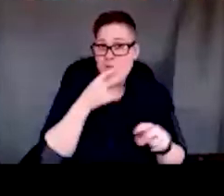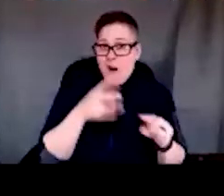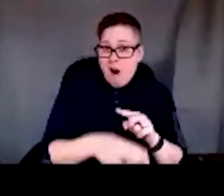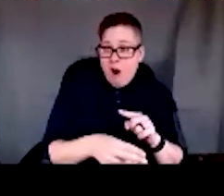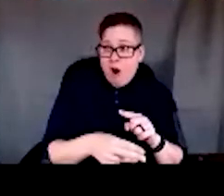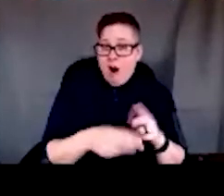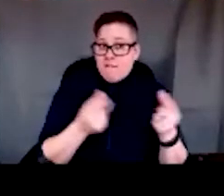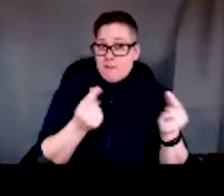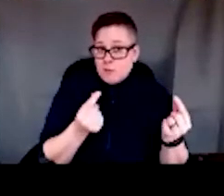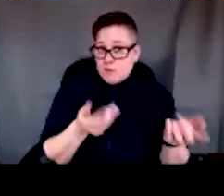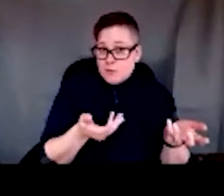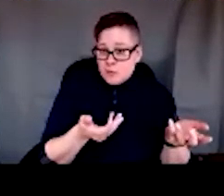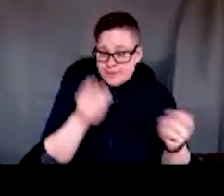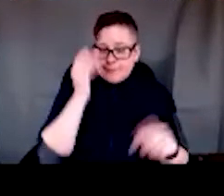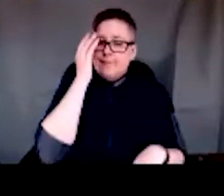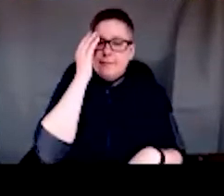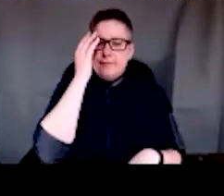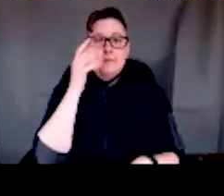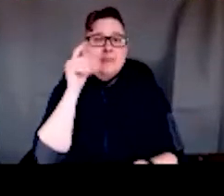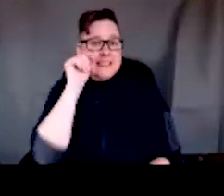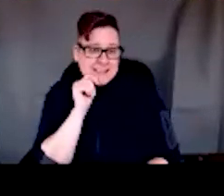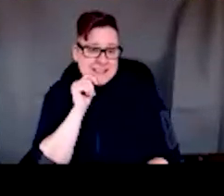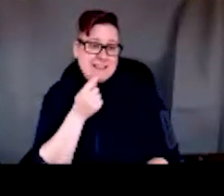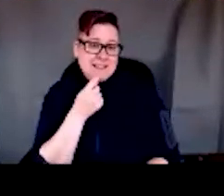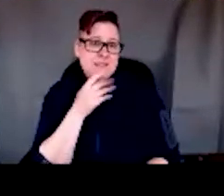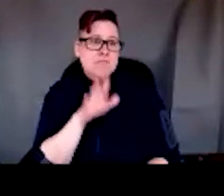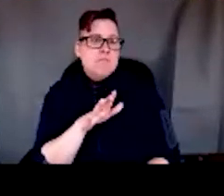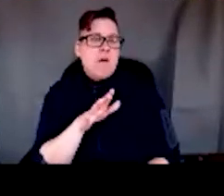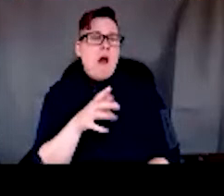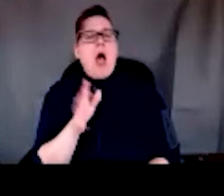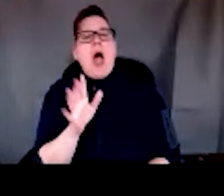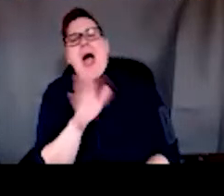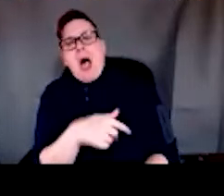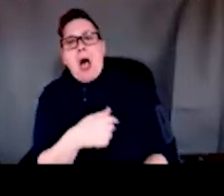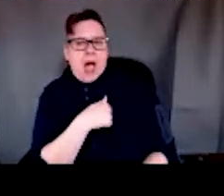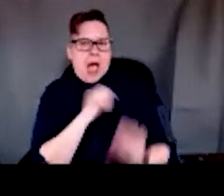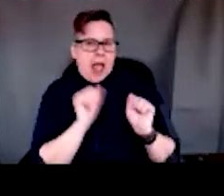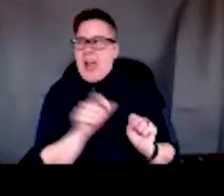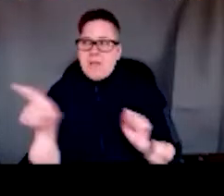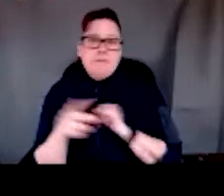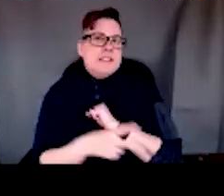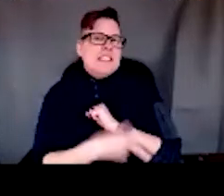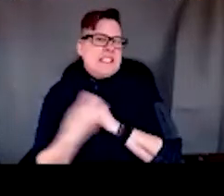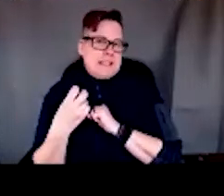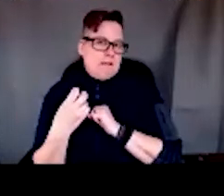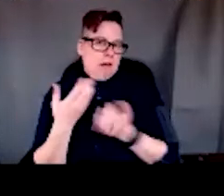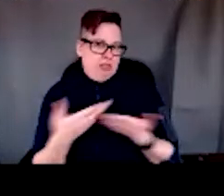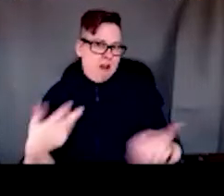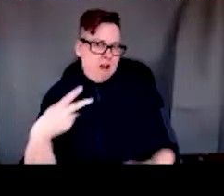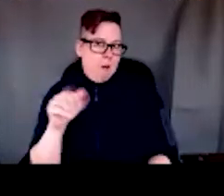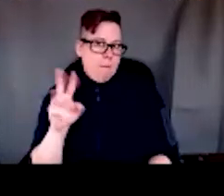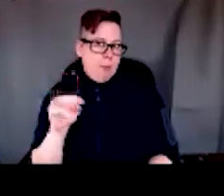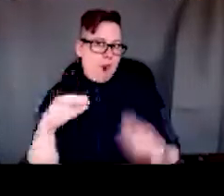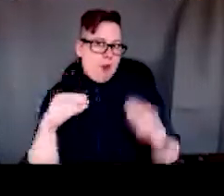we, what do we do? And a teenager says, you know what? I think I can go steal some stuff from the pawn shop and then